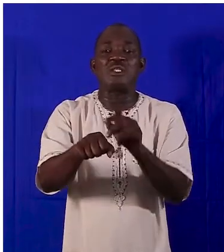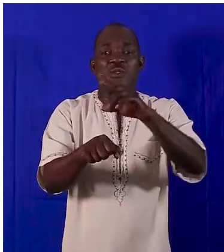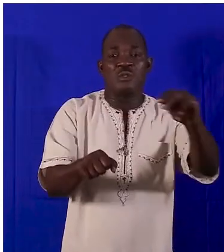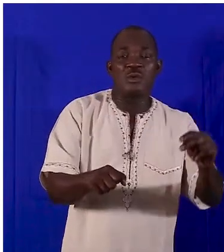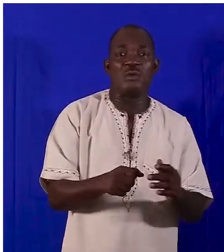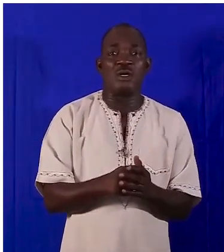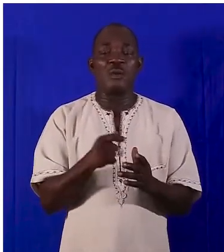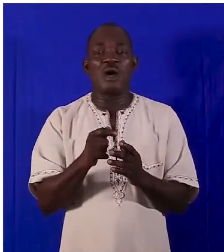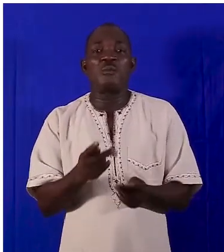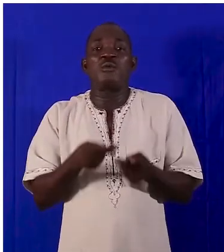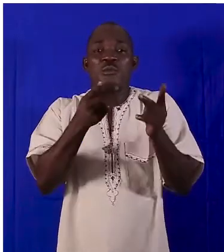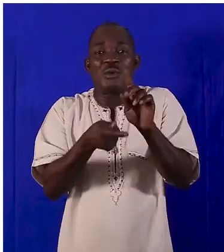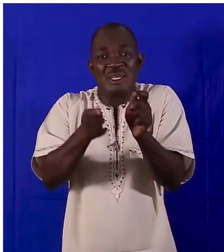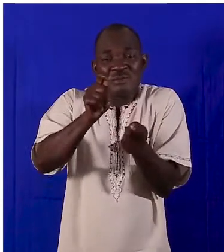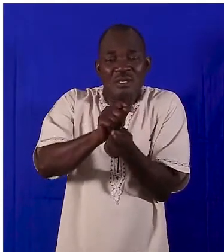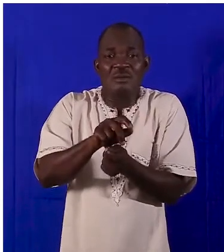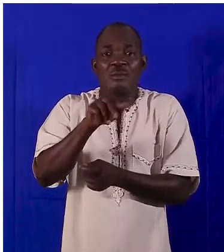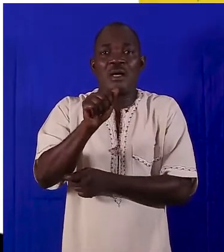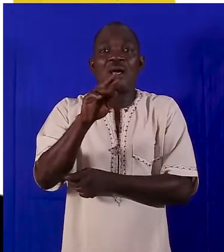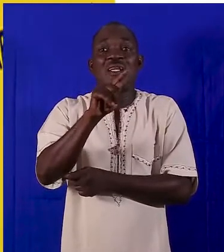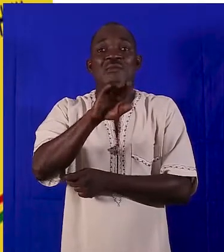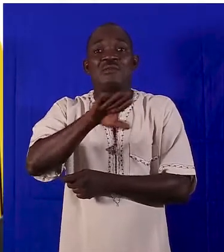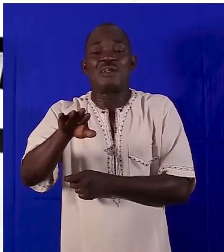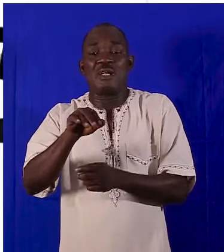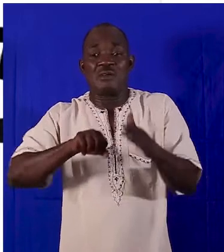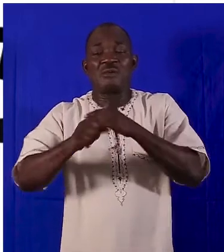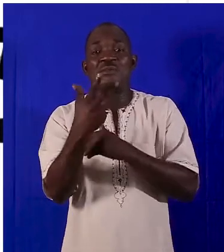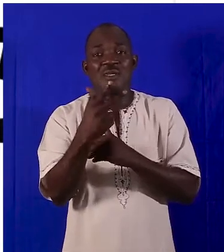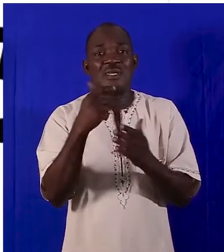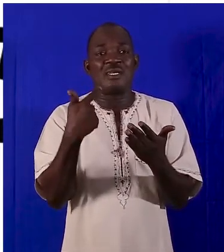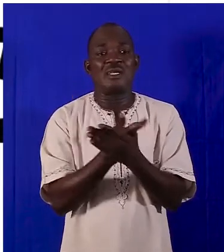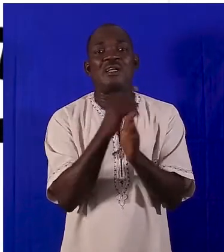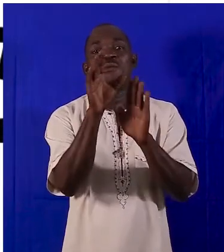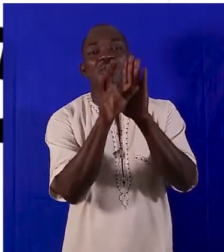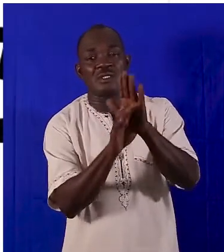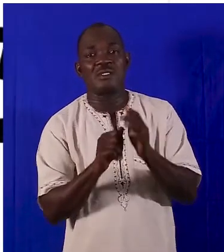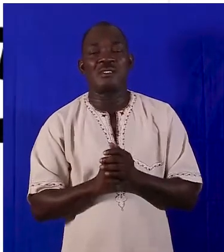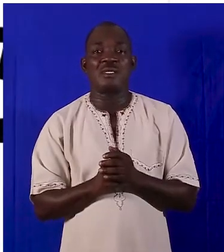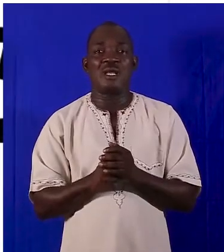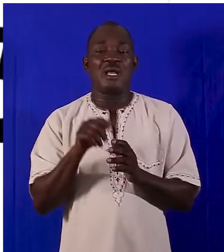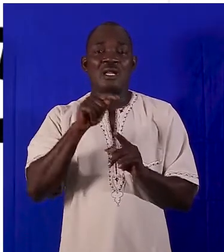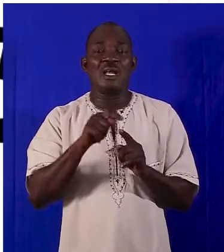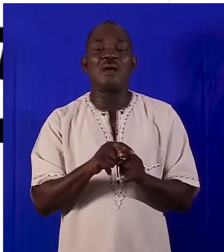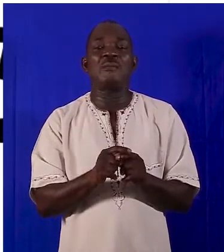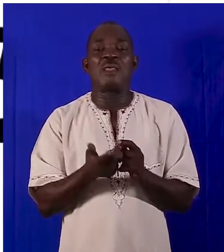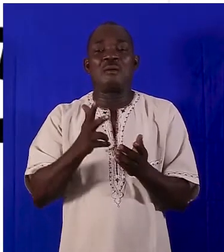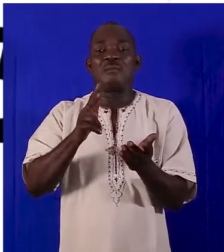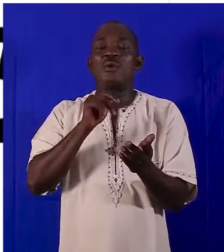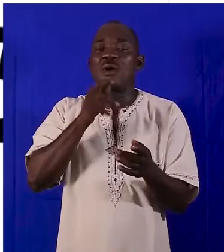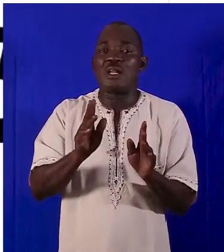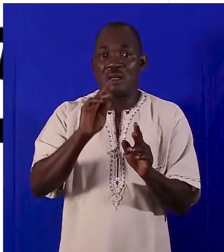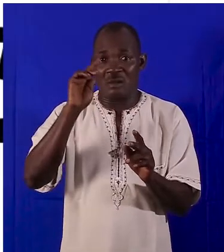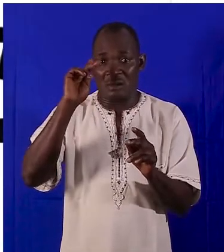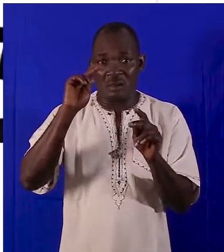yes or no on the proposed amendment of Article 55, Clause 3 of the 1992 Constitution, which currently bars